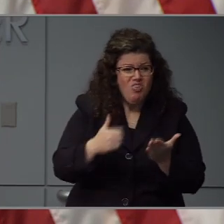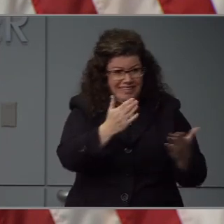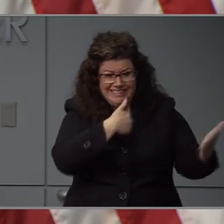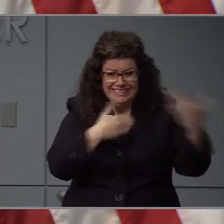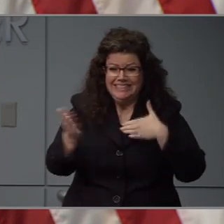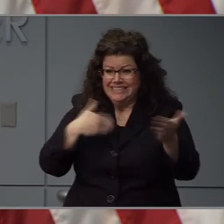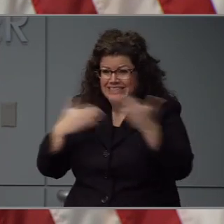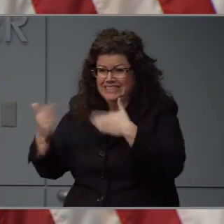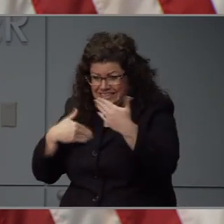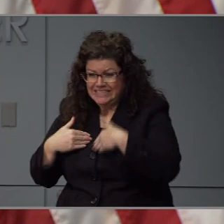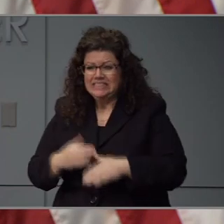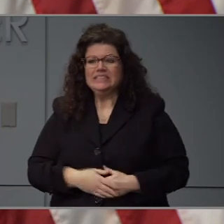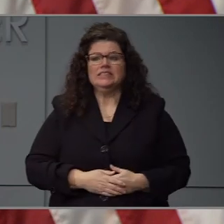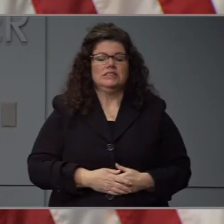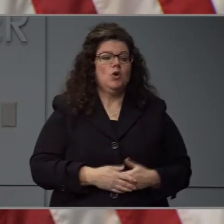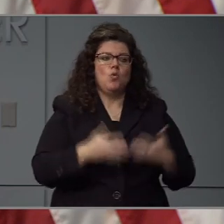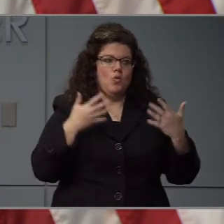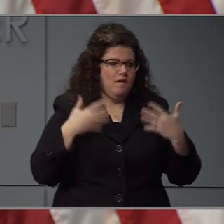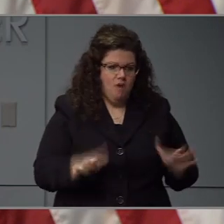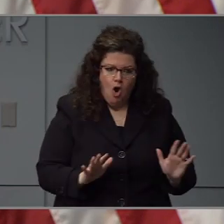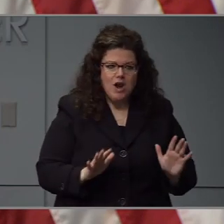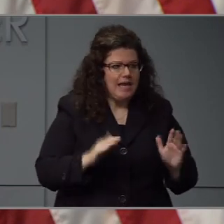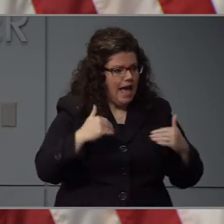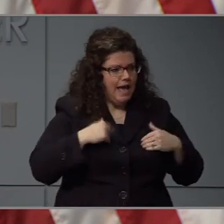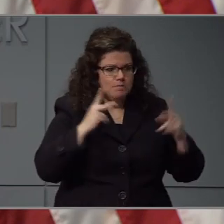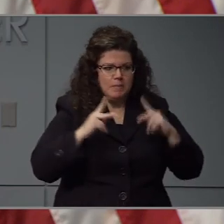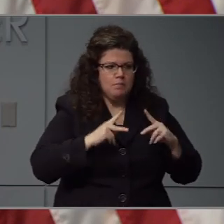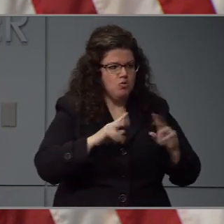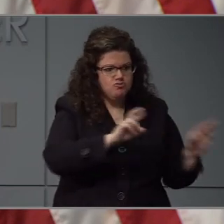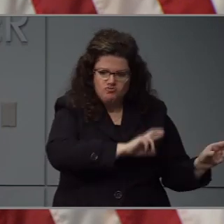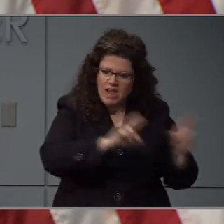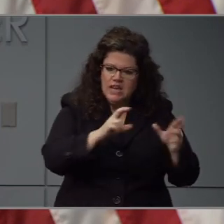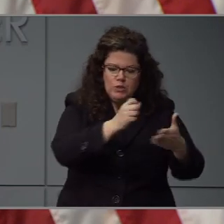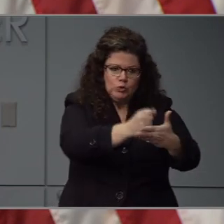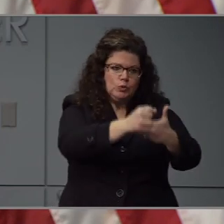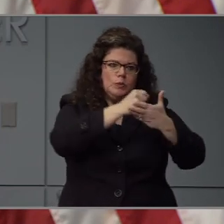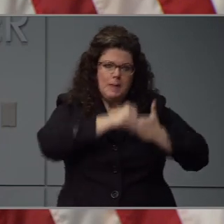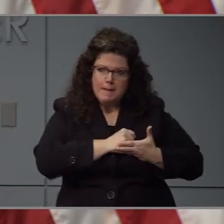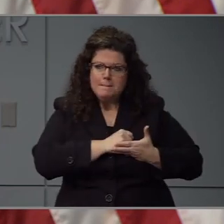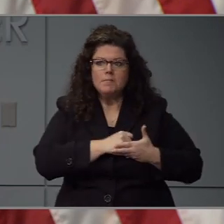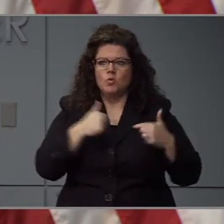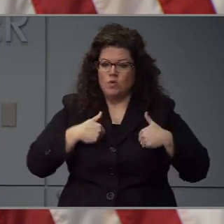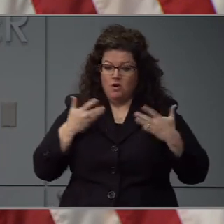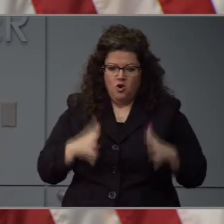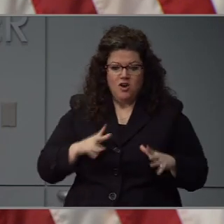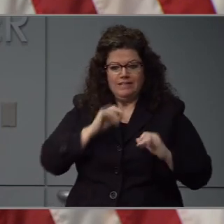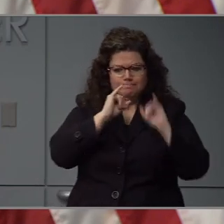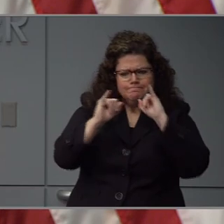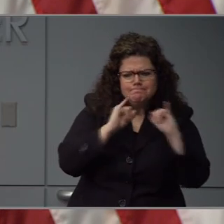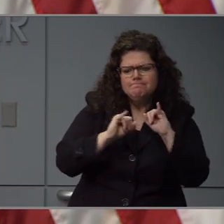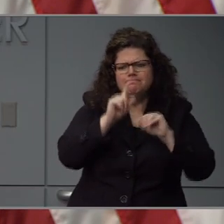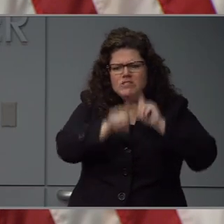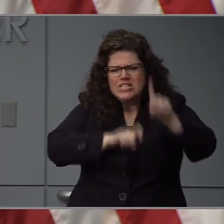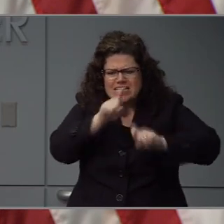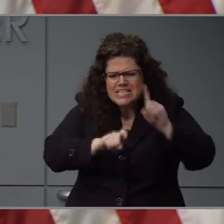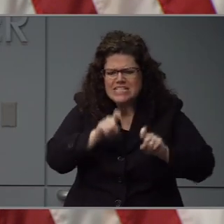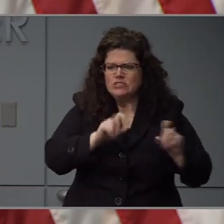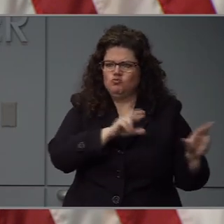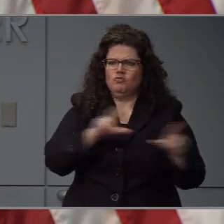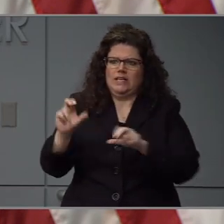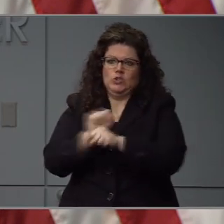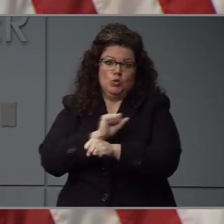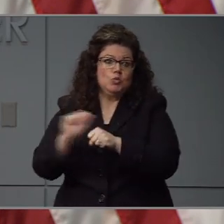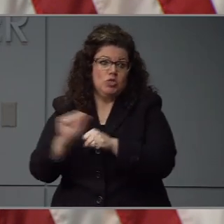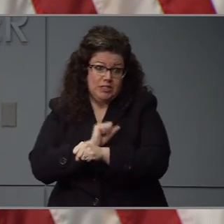,000,,900 people have registered online, and more than 700 have been vetted and are ready to work. These are